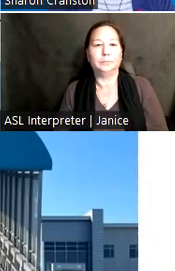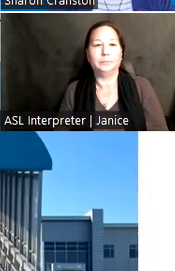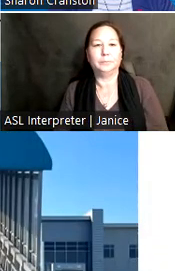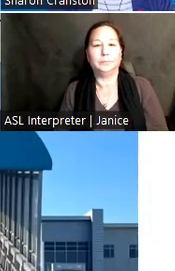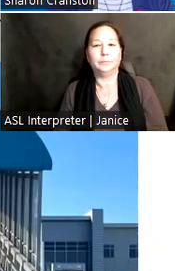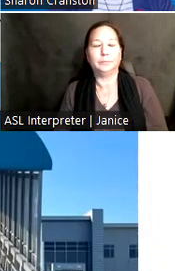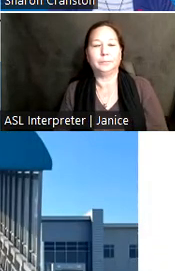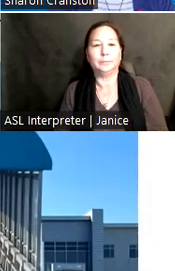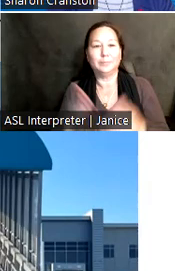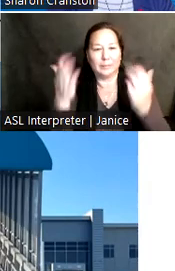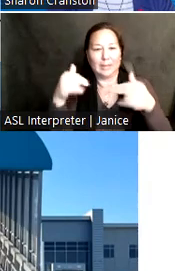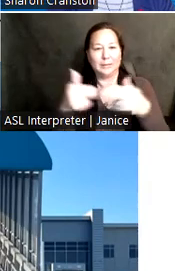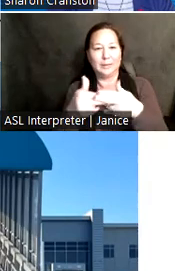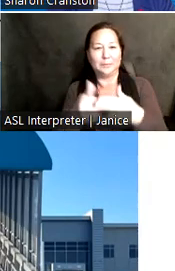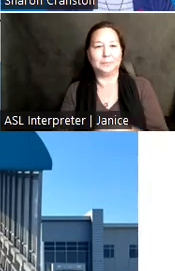Next slide, please.